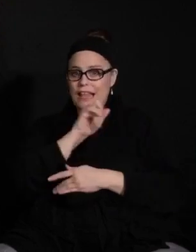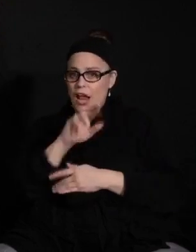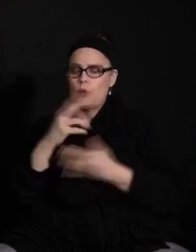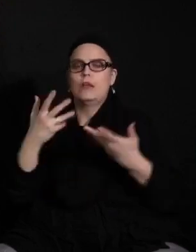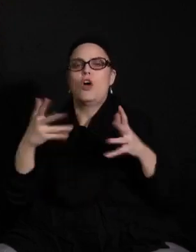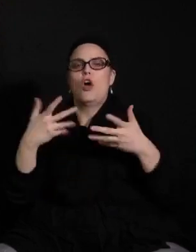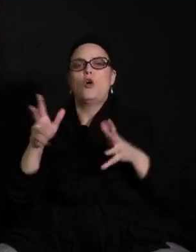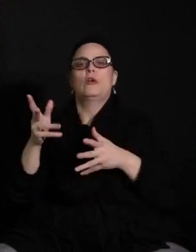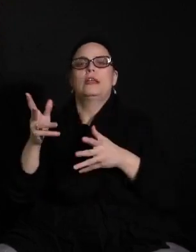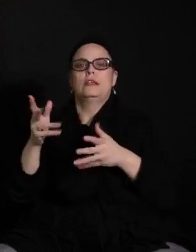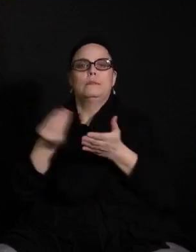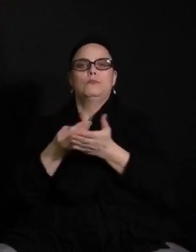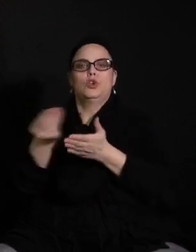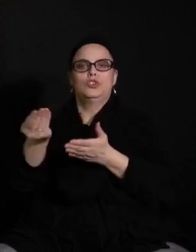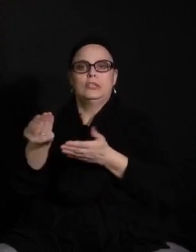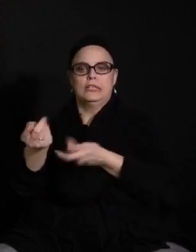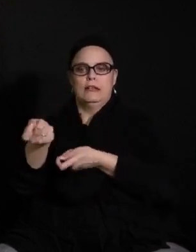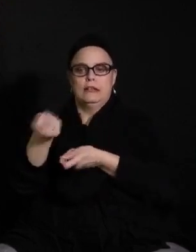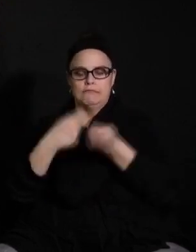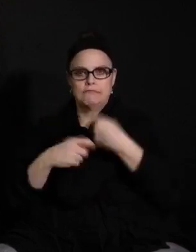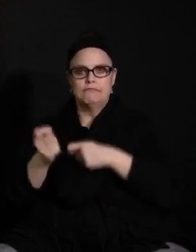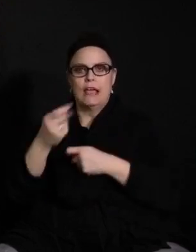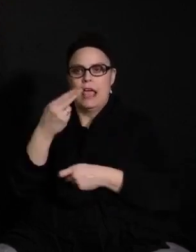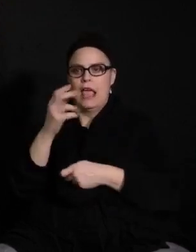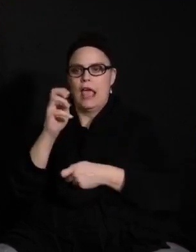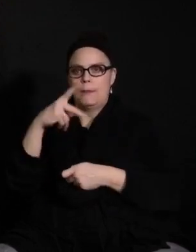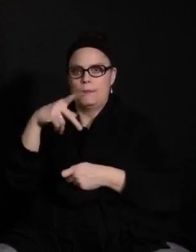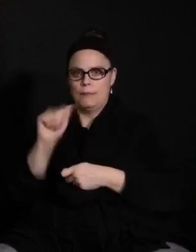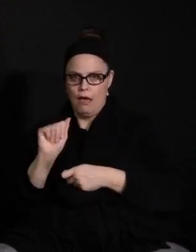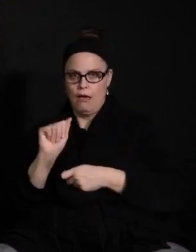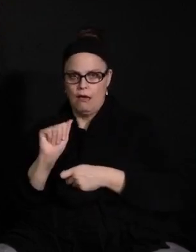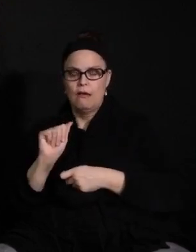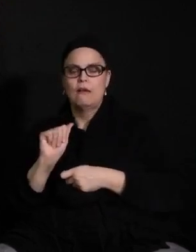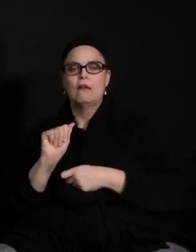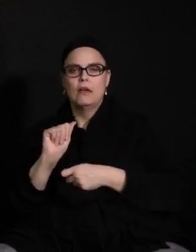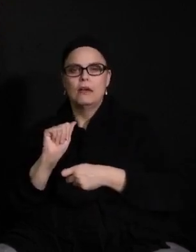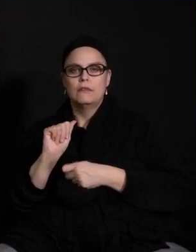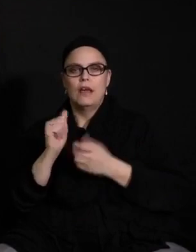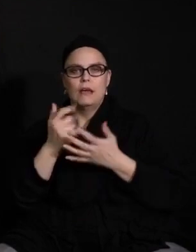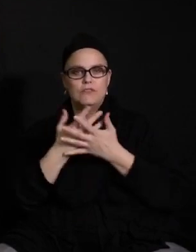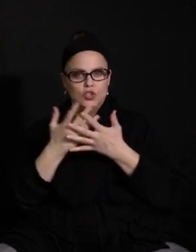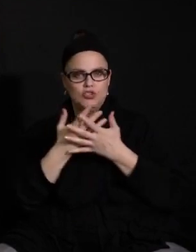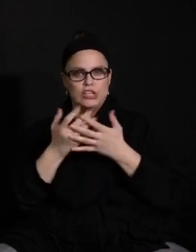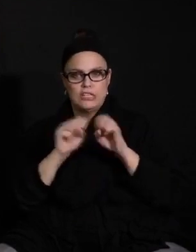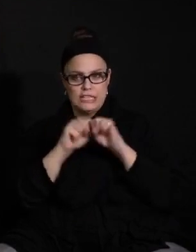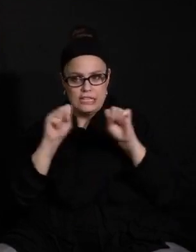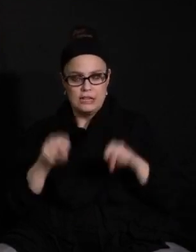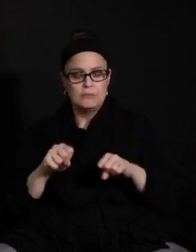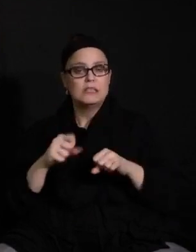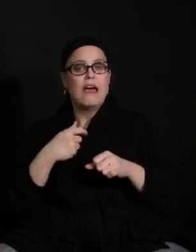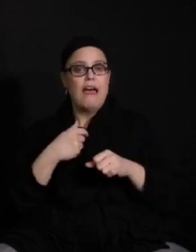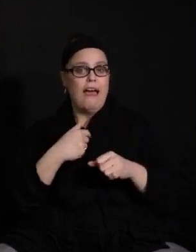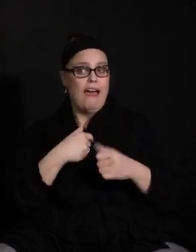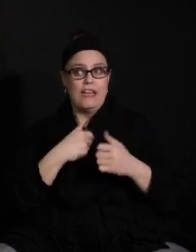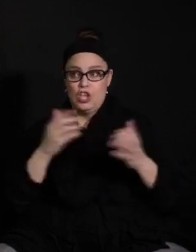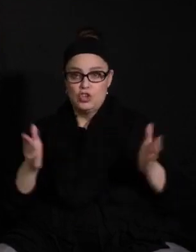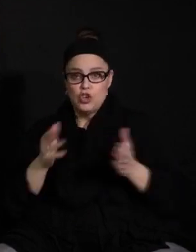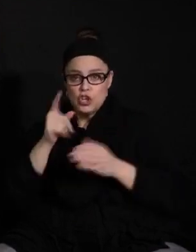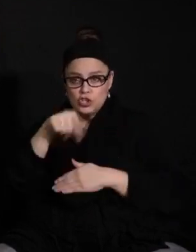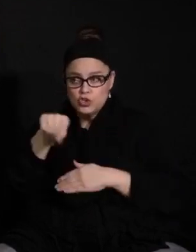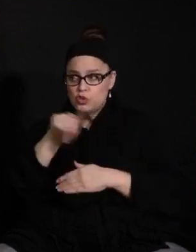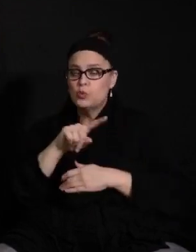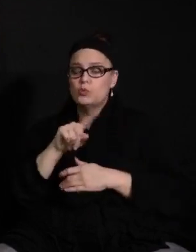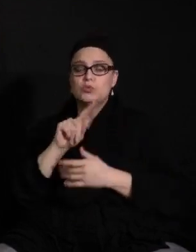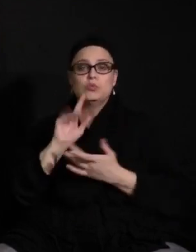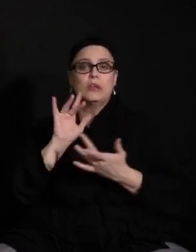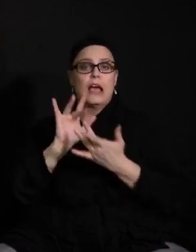HEPA air purifiers out of an abundance of caution. And again, I urge you to reach out to that team in particular. If you have continued